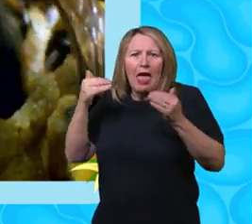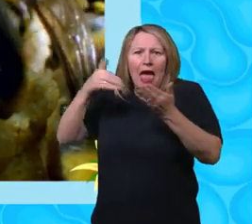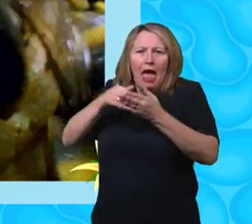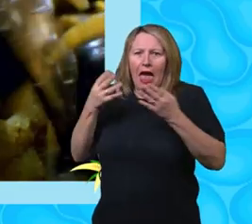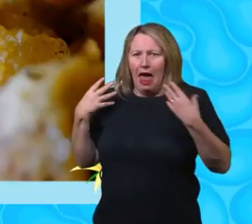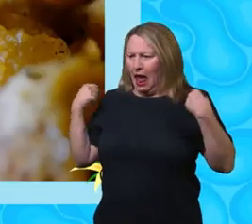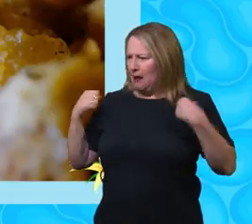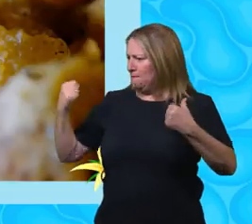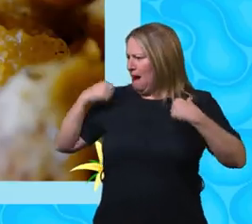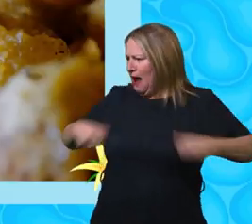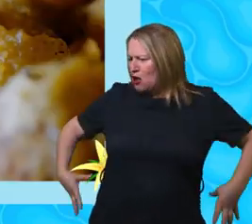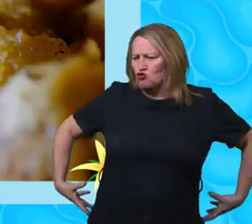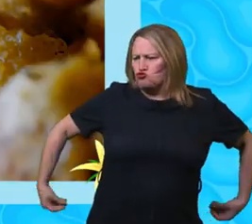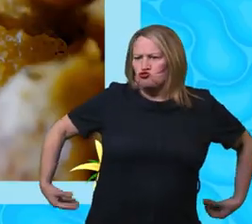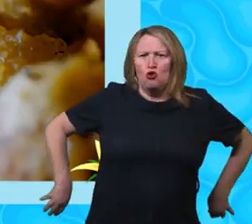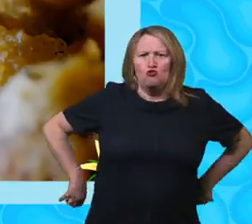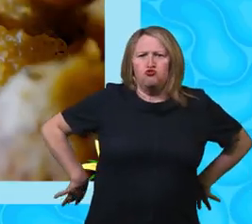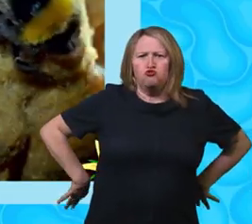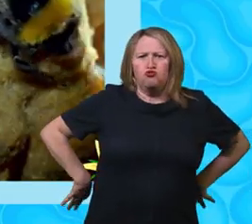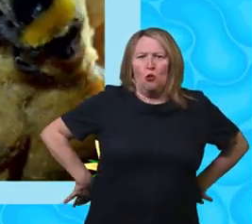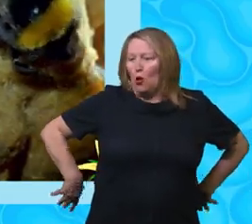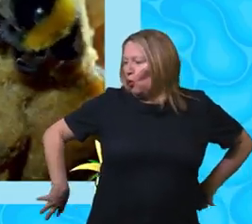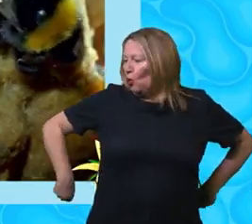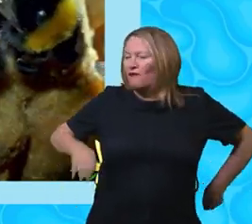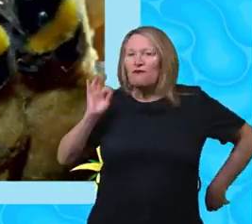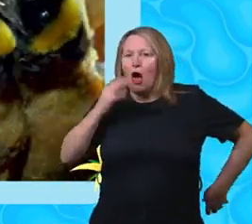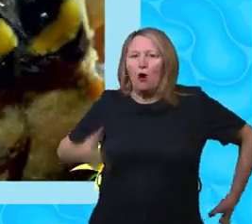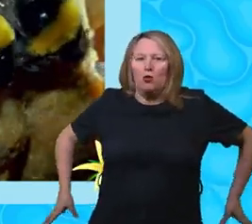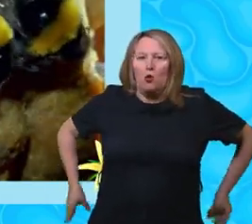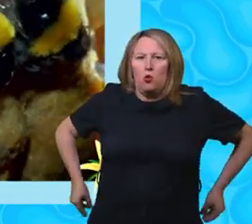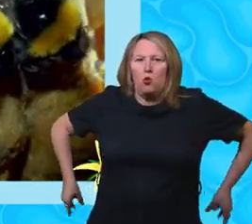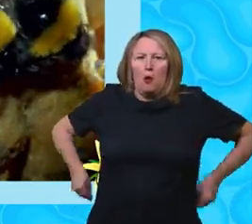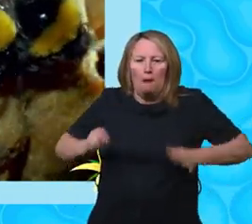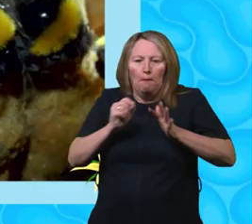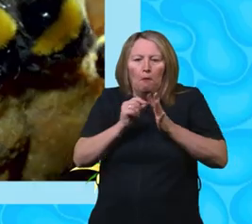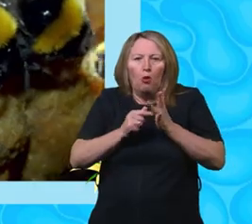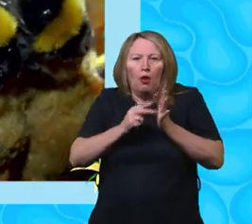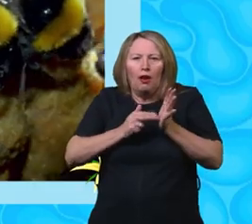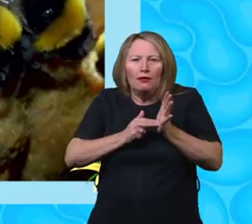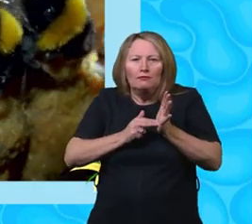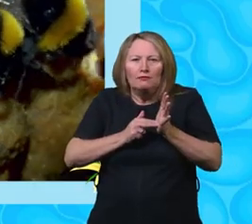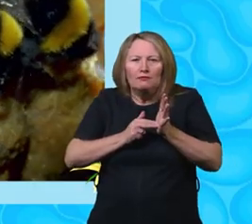they use to store pollen from flowers. We call these pollen baskets.